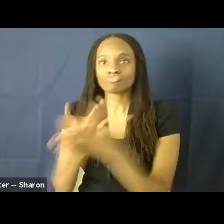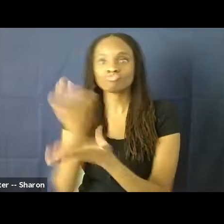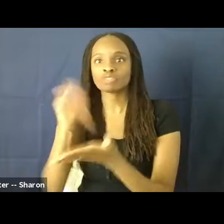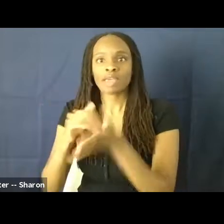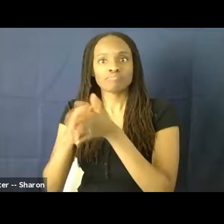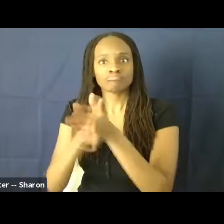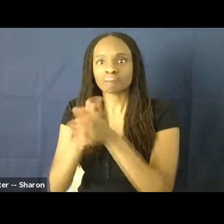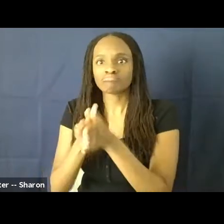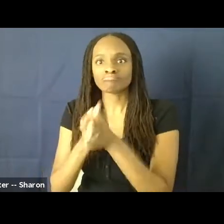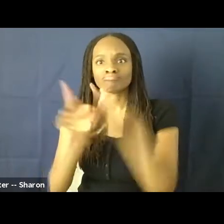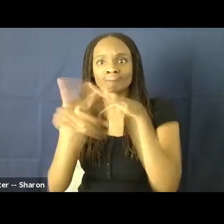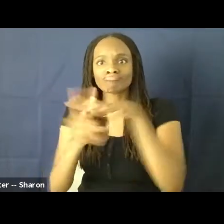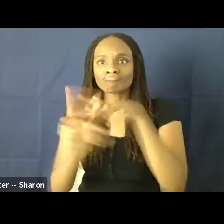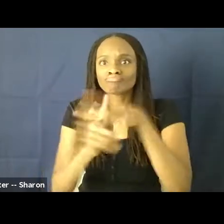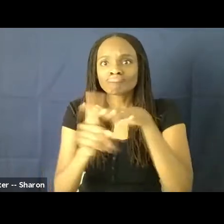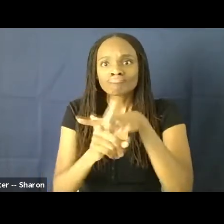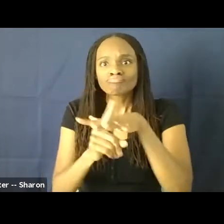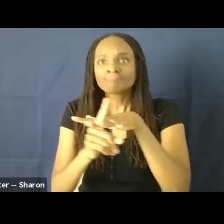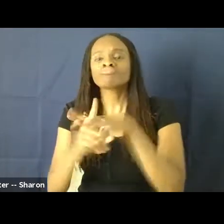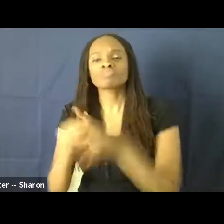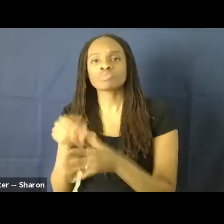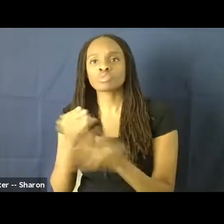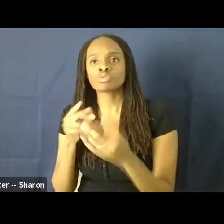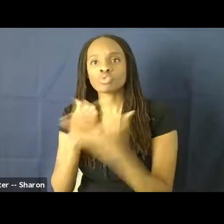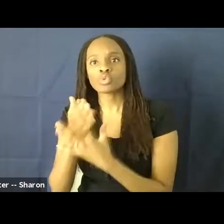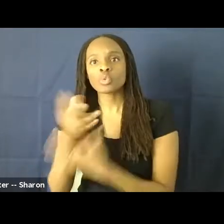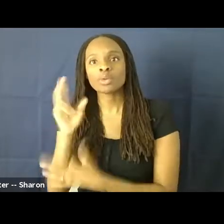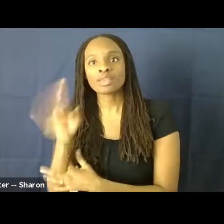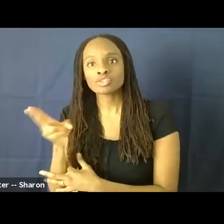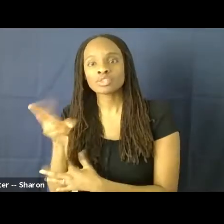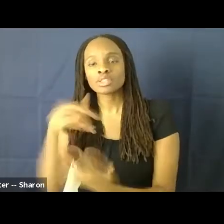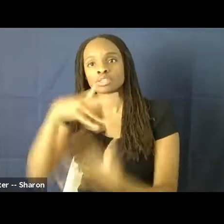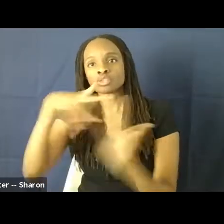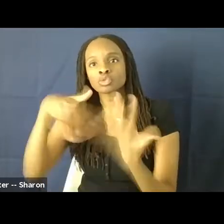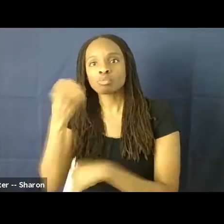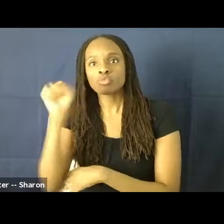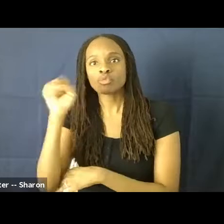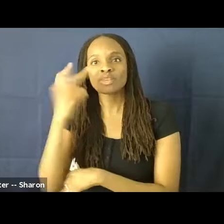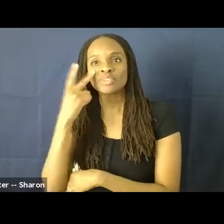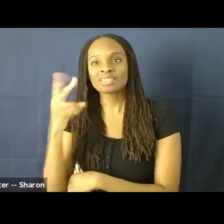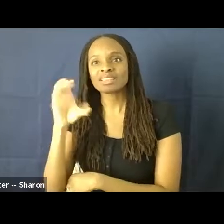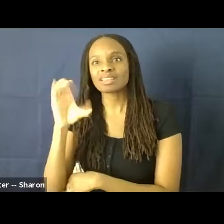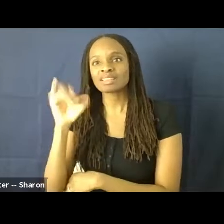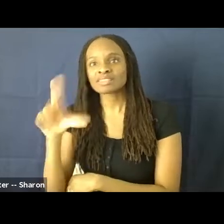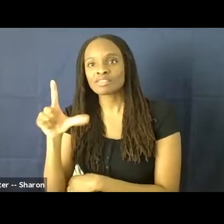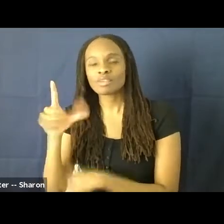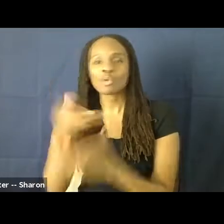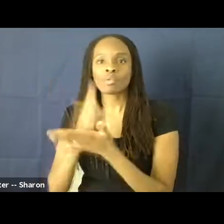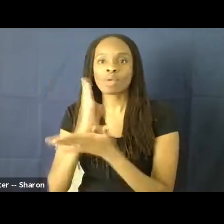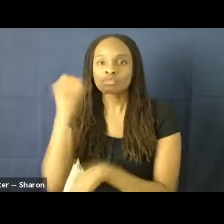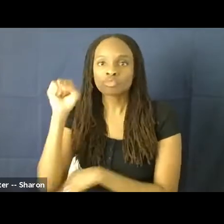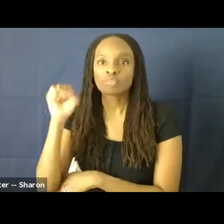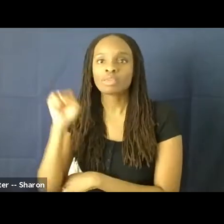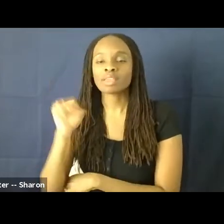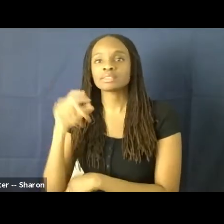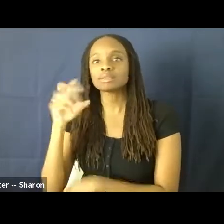up. Historically, we know of social movements. We've seen the civil rights movement, Me Too movement, fat acceptance movement,